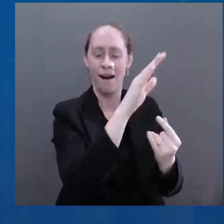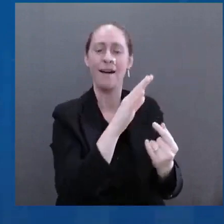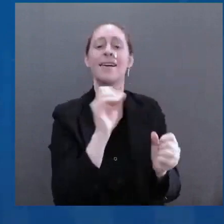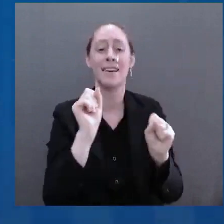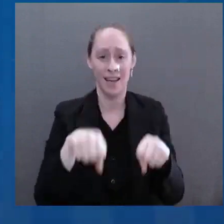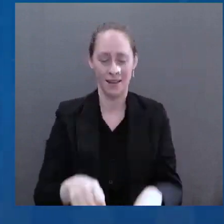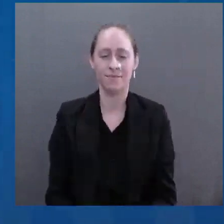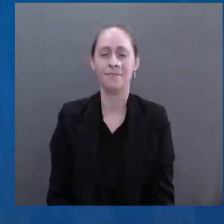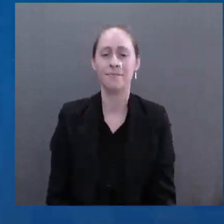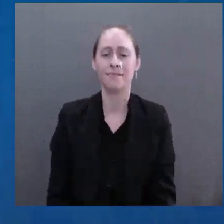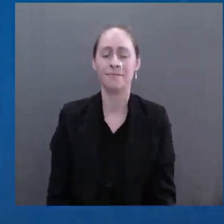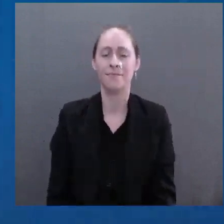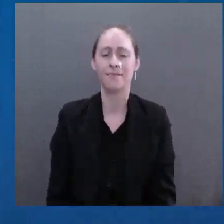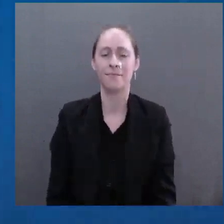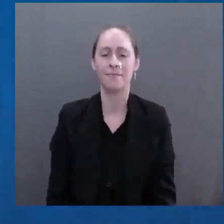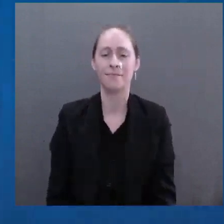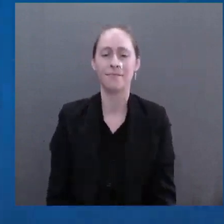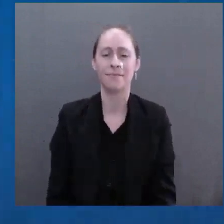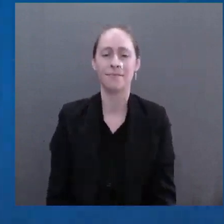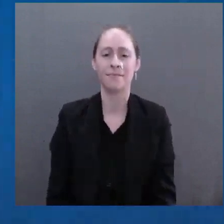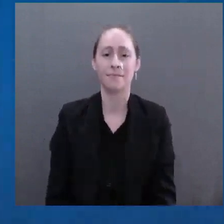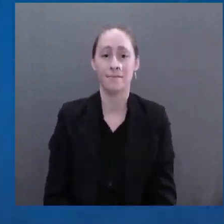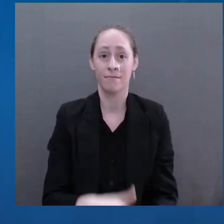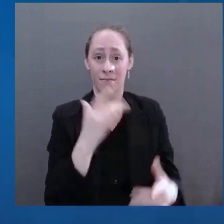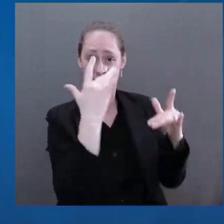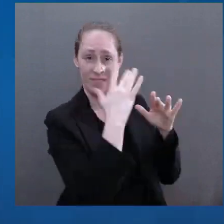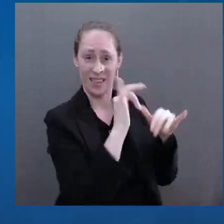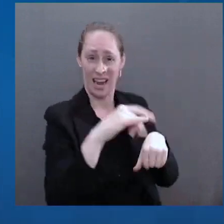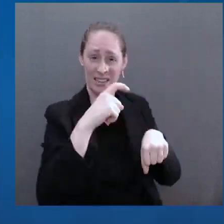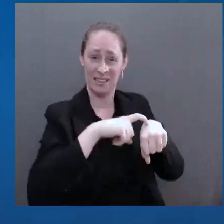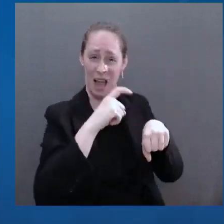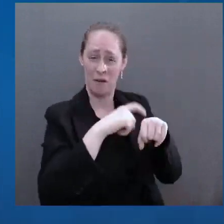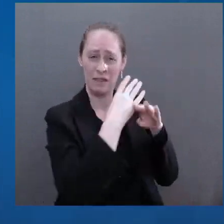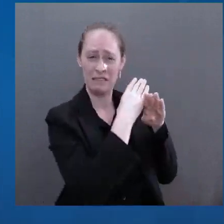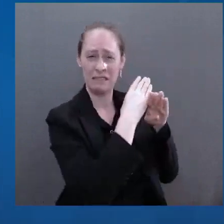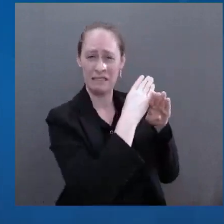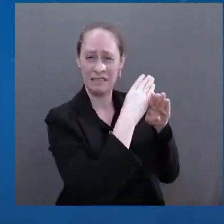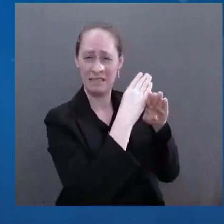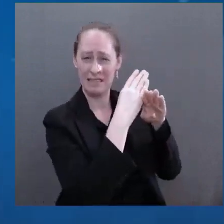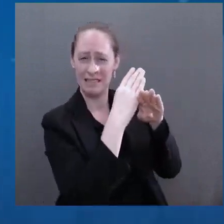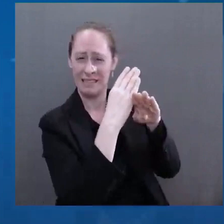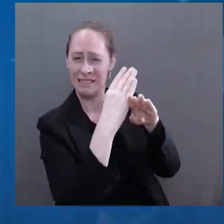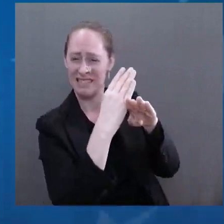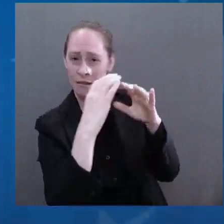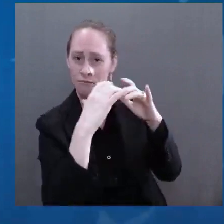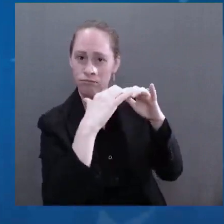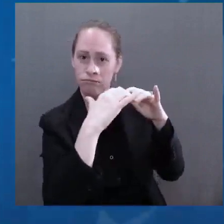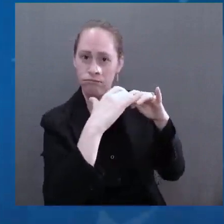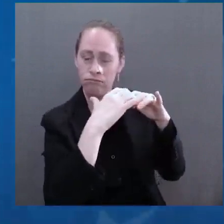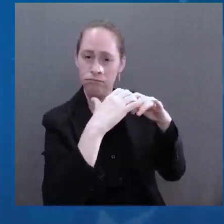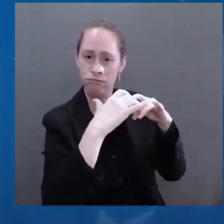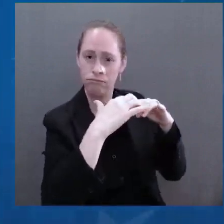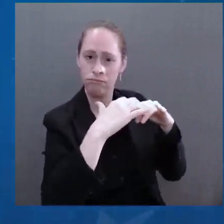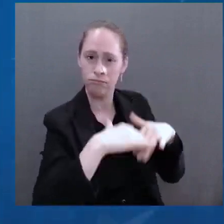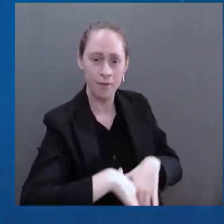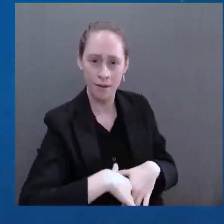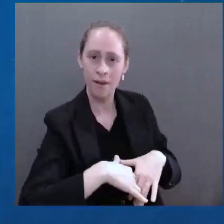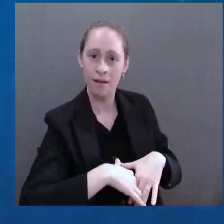Nothing about that battle for freedom was simple or easy. It was a long, painful slog.